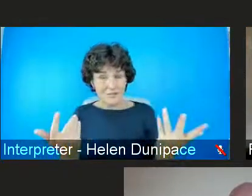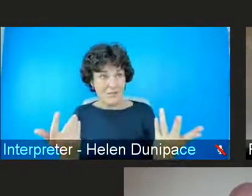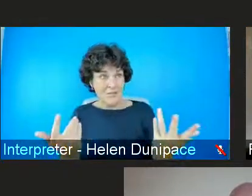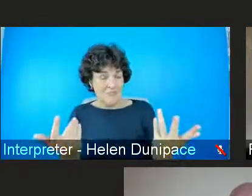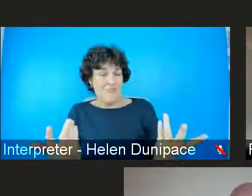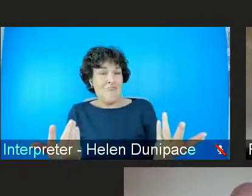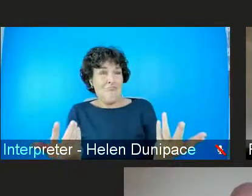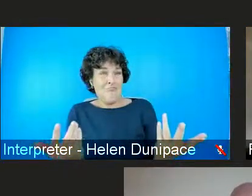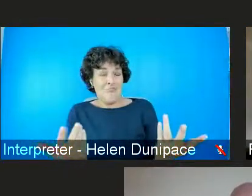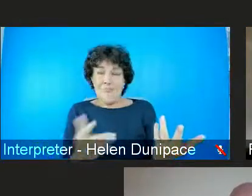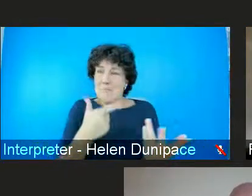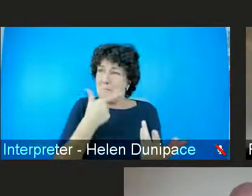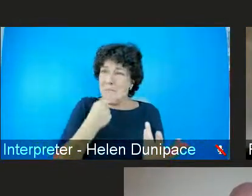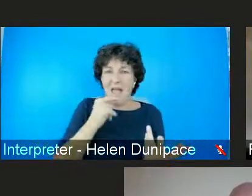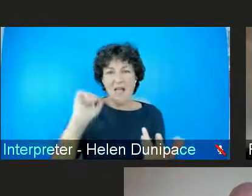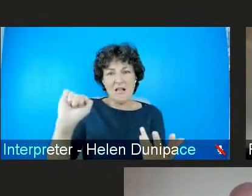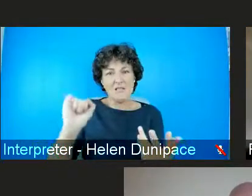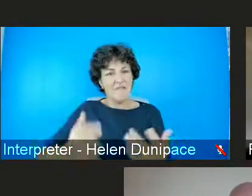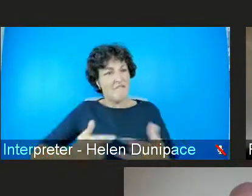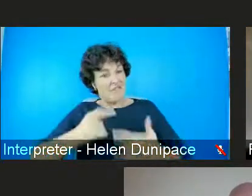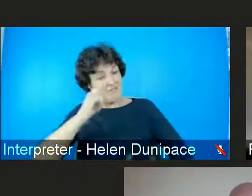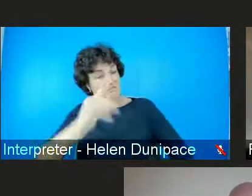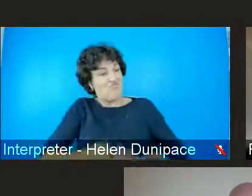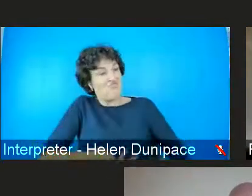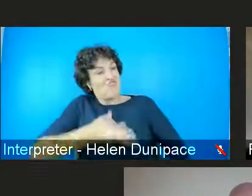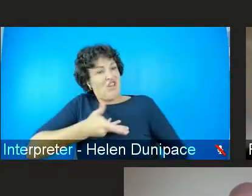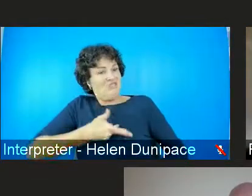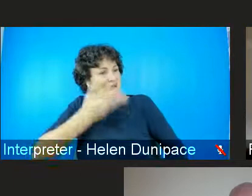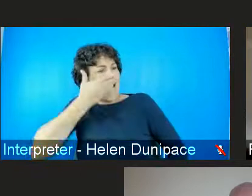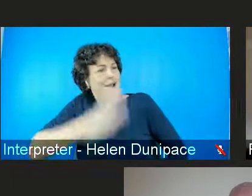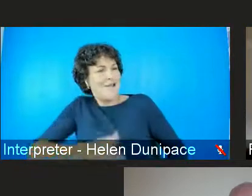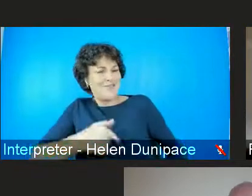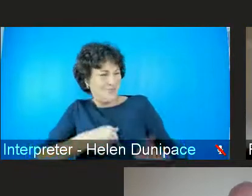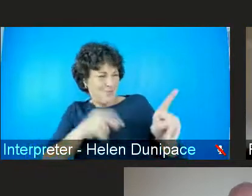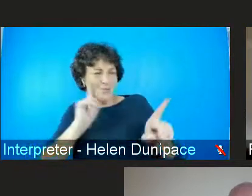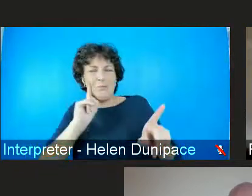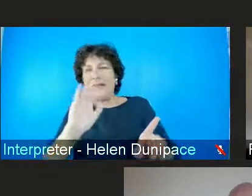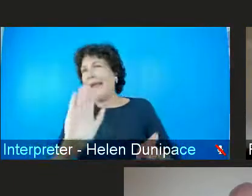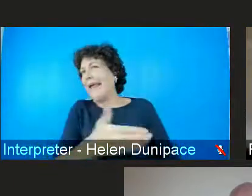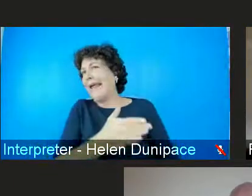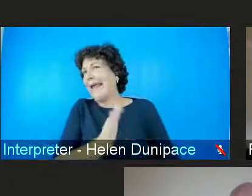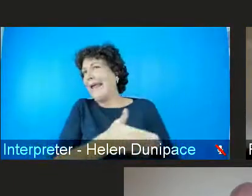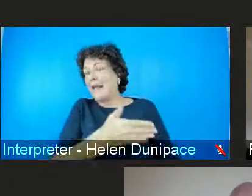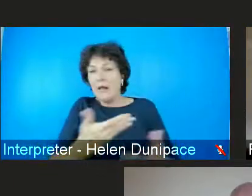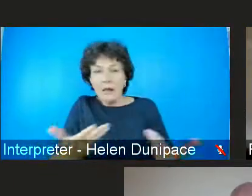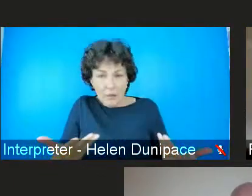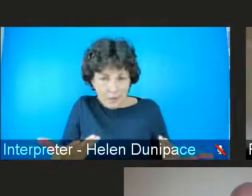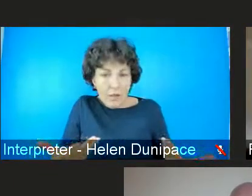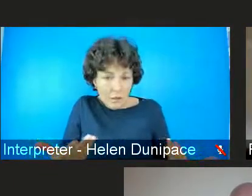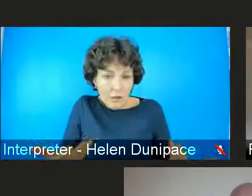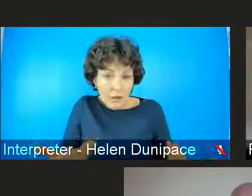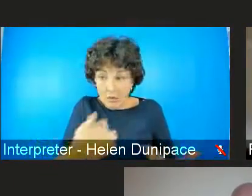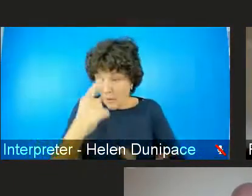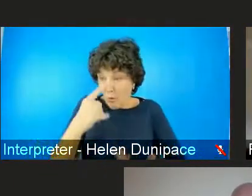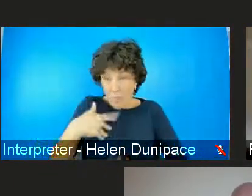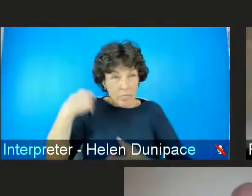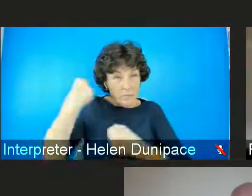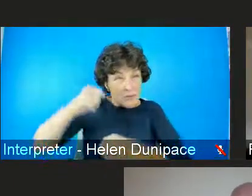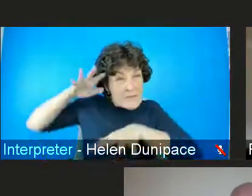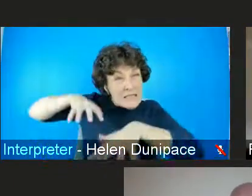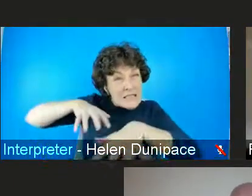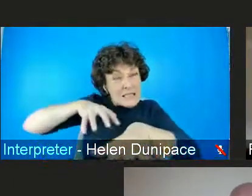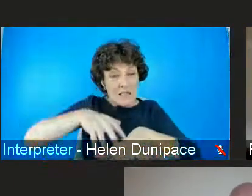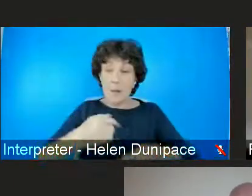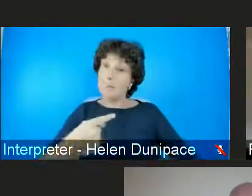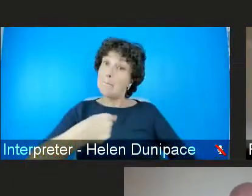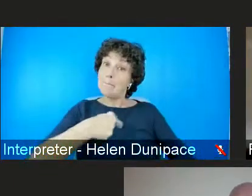men's feeling of entitlement, about men's attitudes to women, and, you know, like me too, and that has brought a